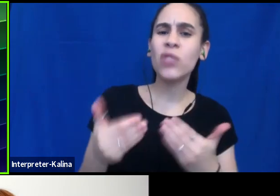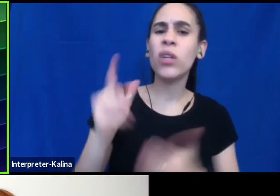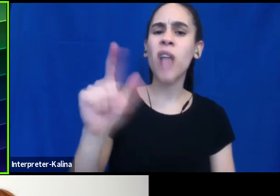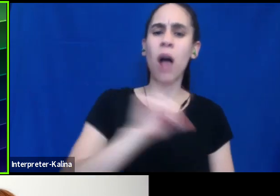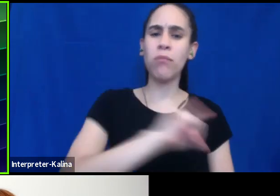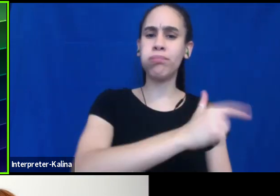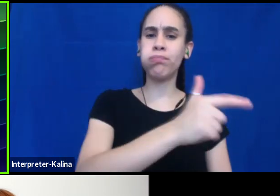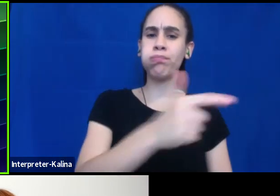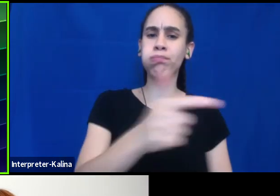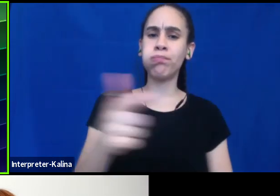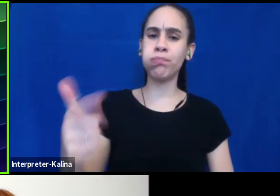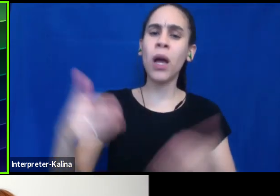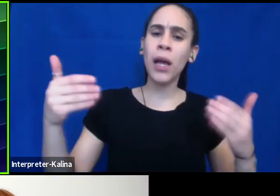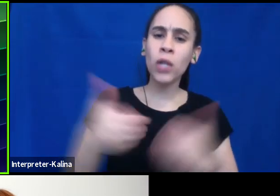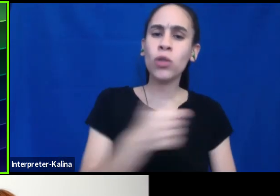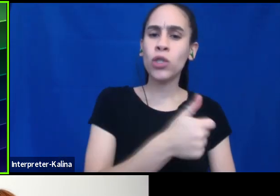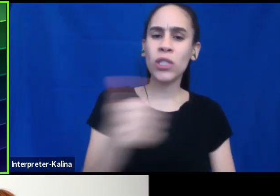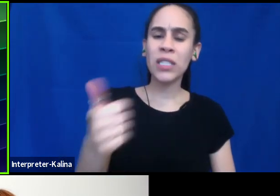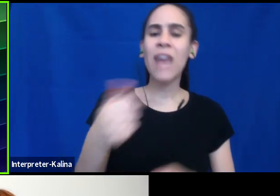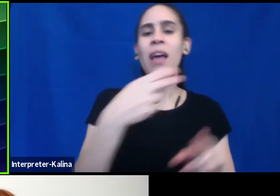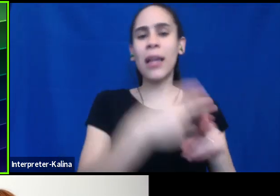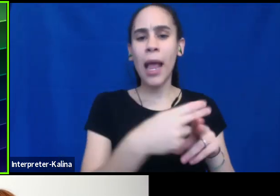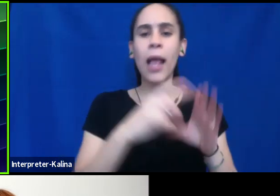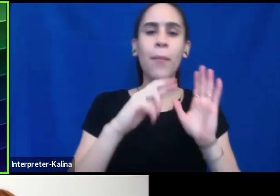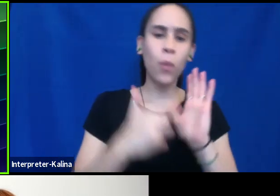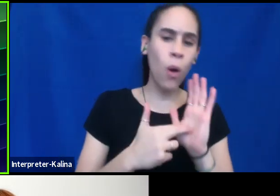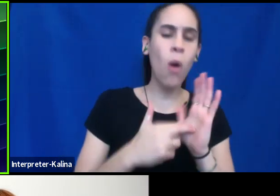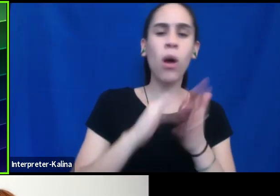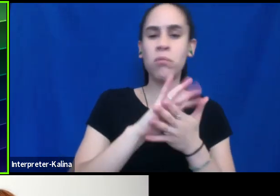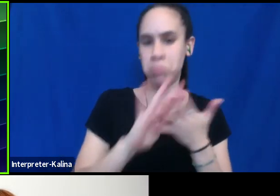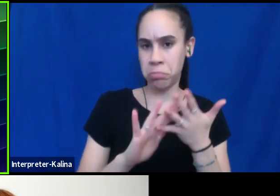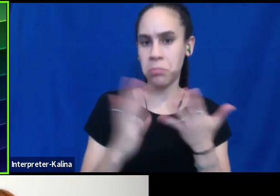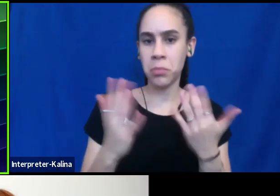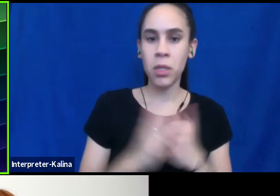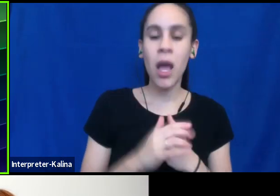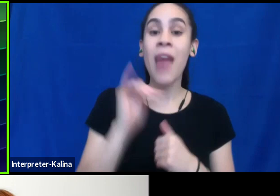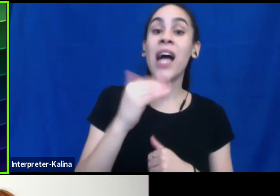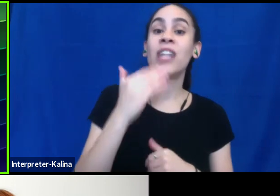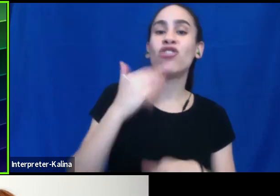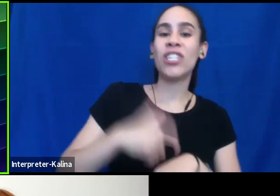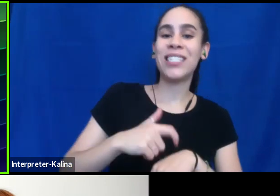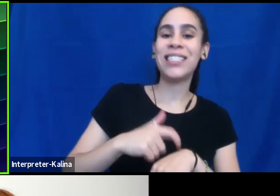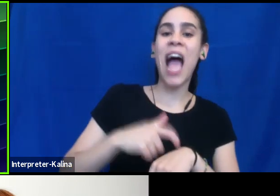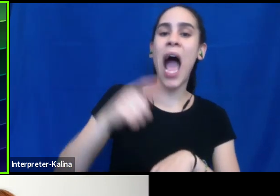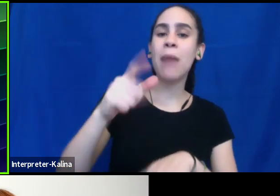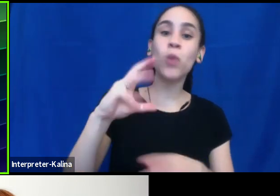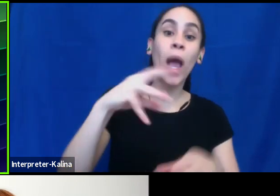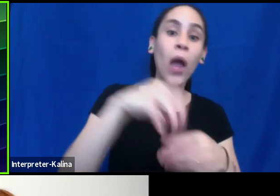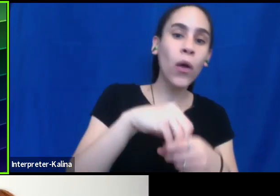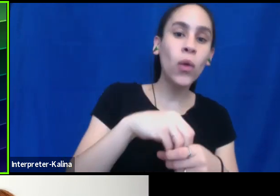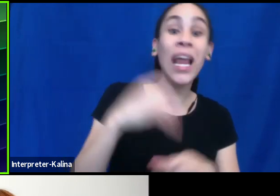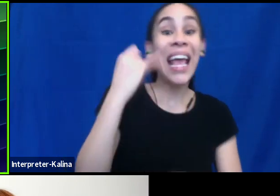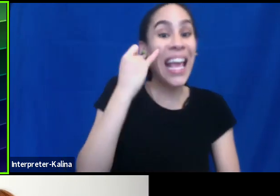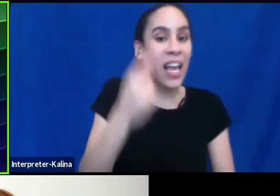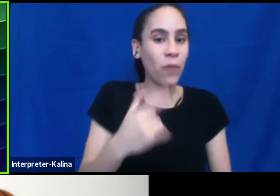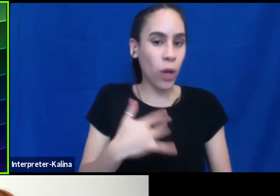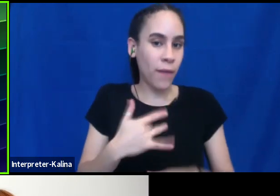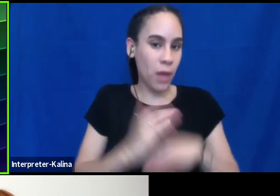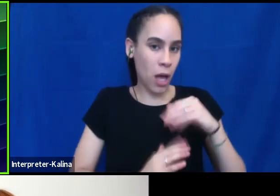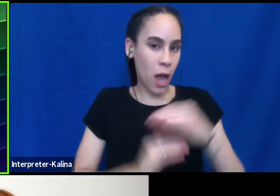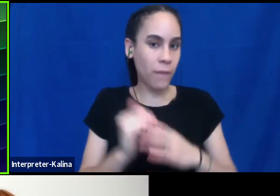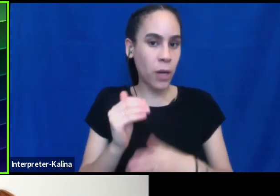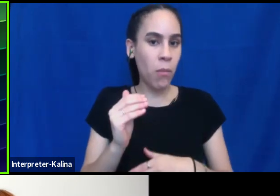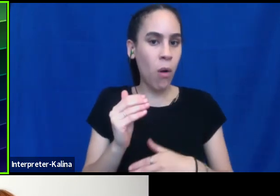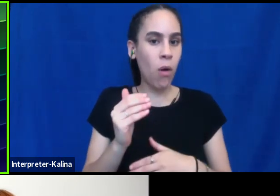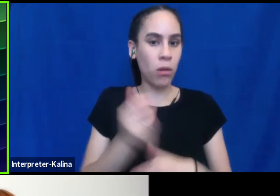and say our name and like maybe what our role is here. So that's a great time to throw in. Um, and if you feel comfortable sharing, so it should be